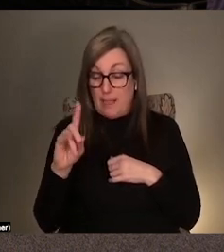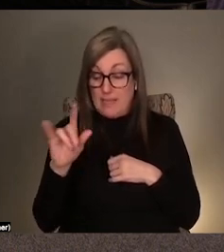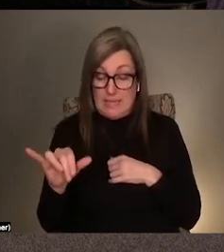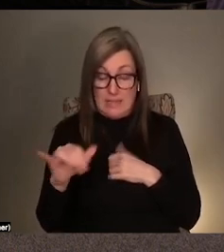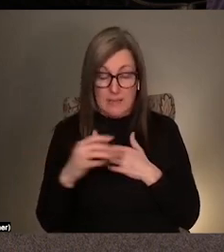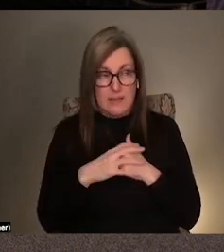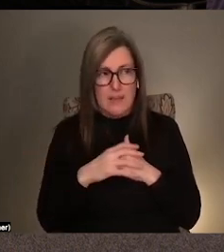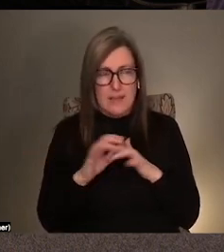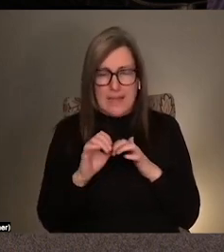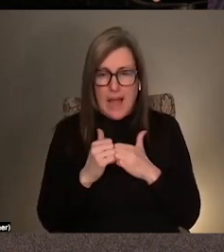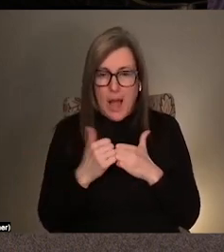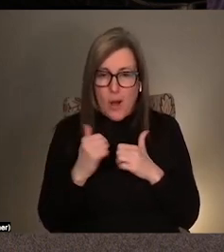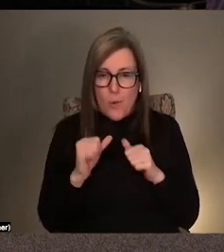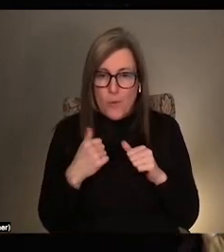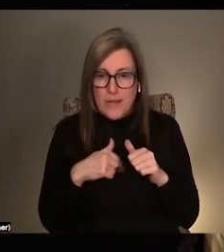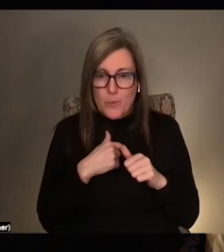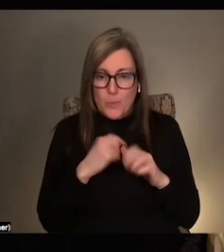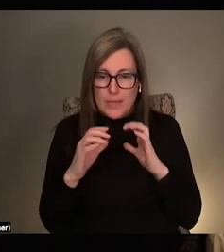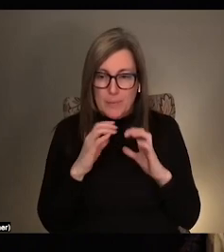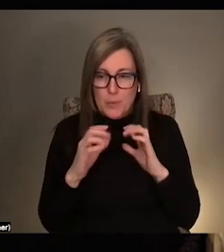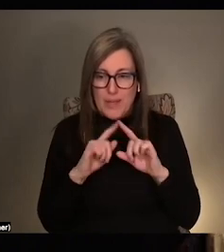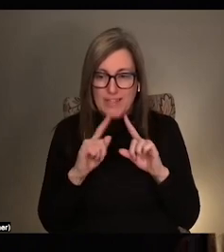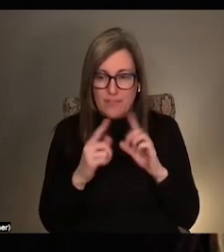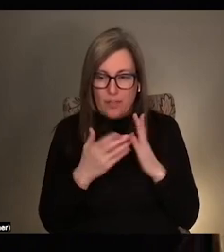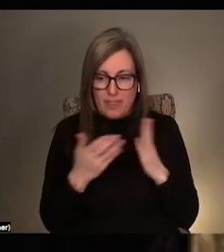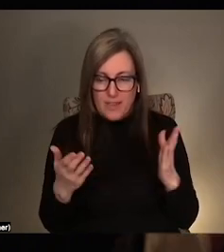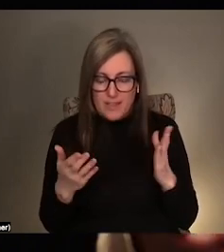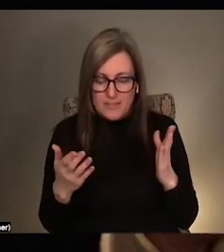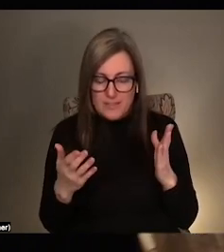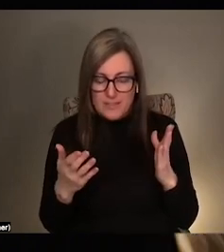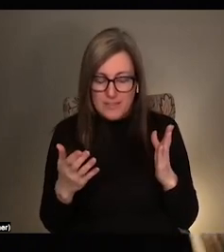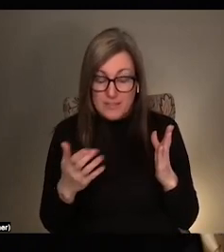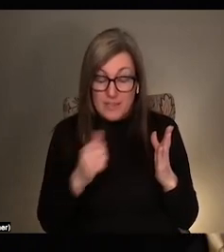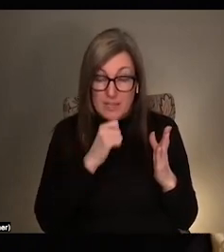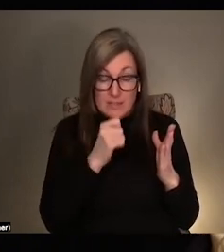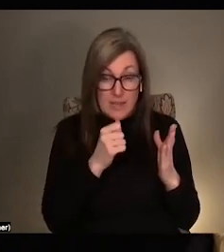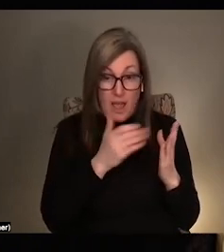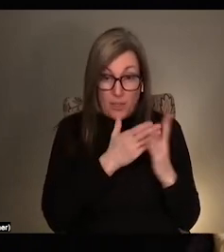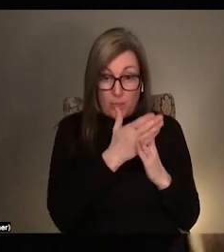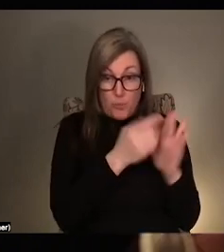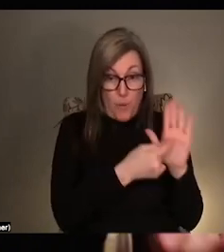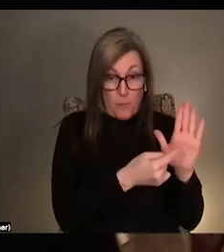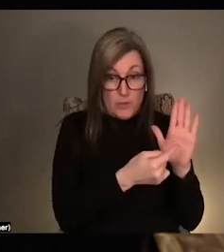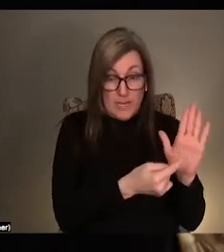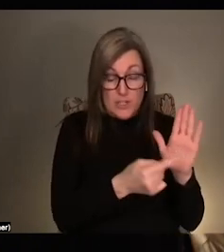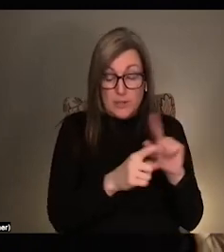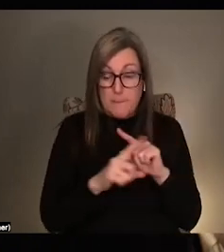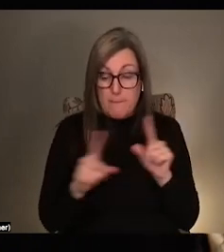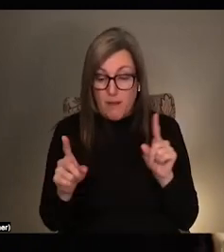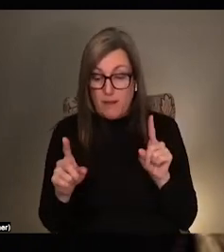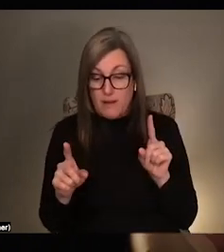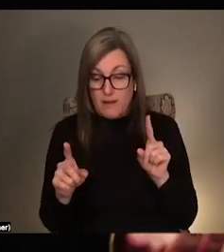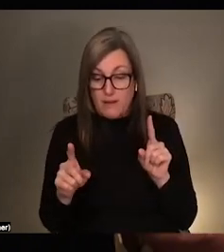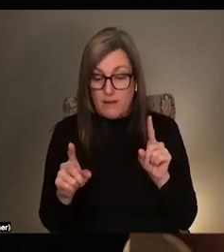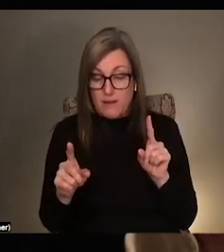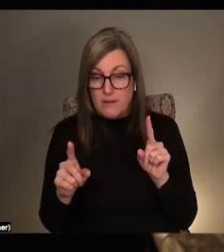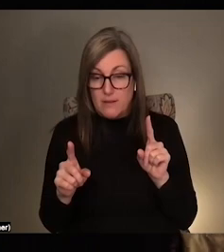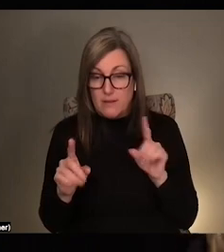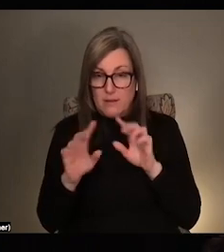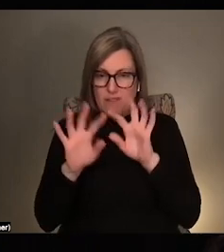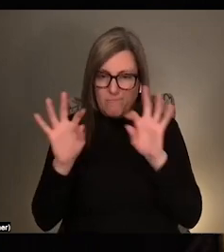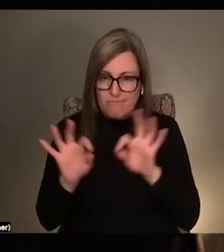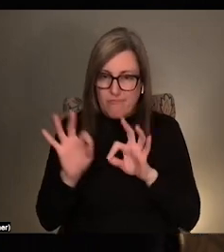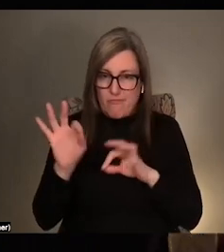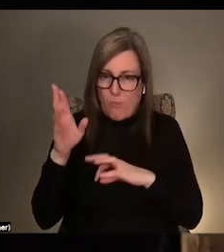might we be able to like communicate some of these things, um, not through representation, but really through like form or